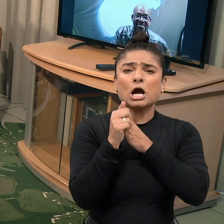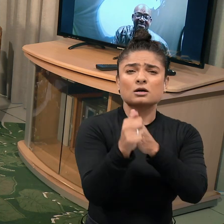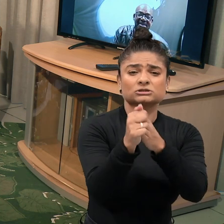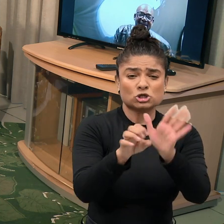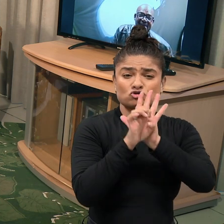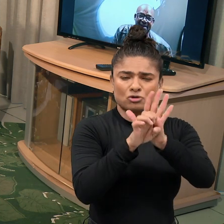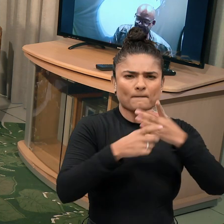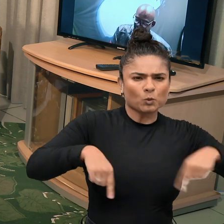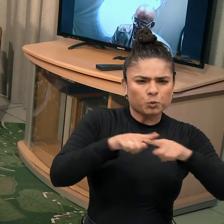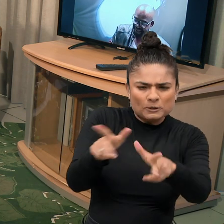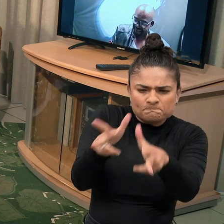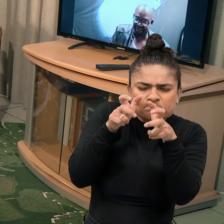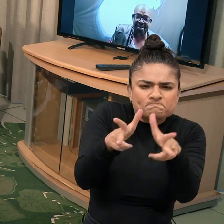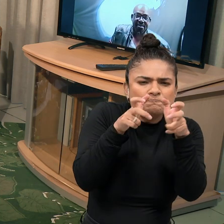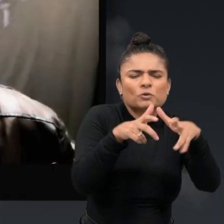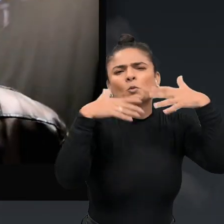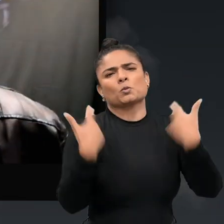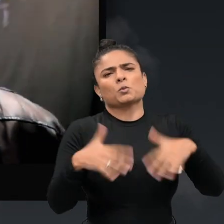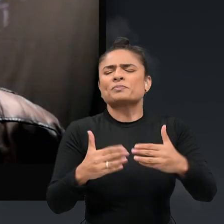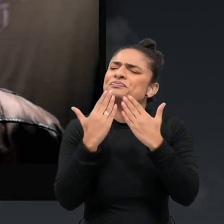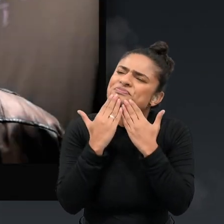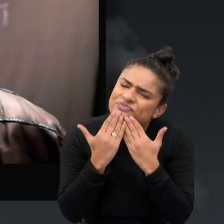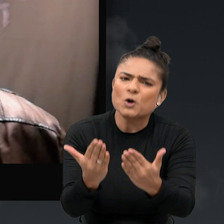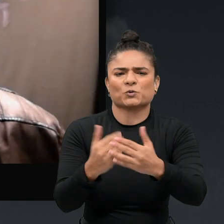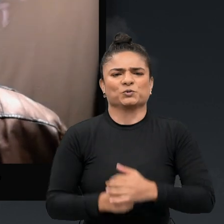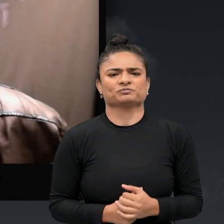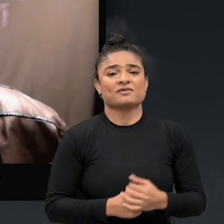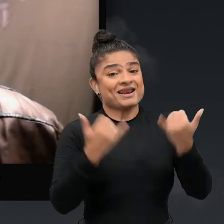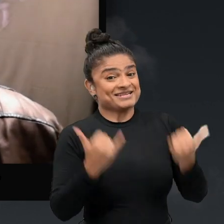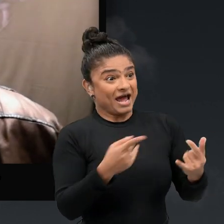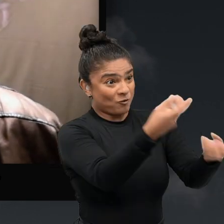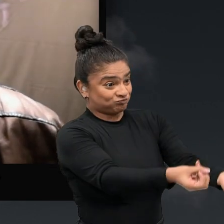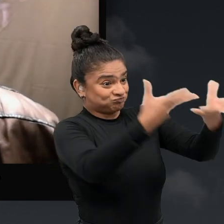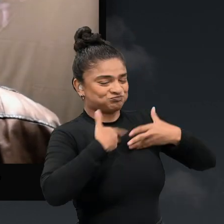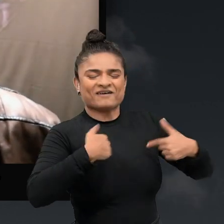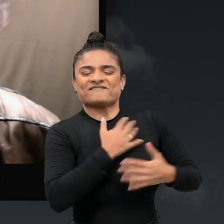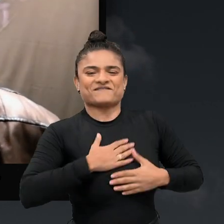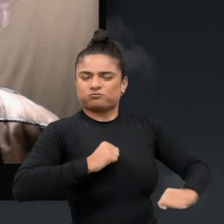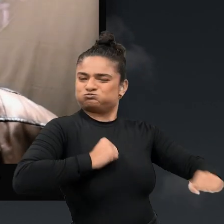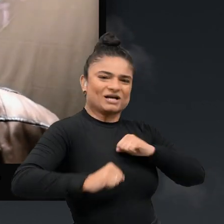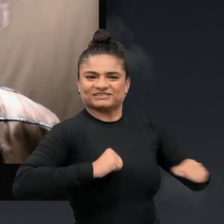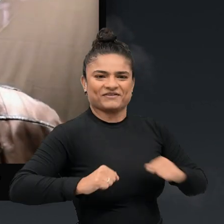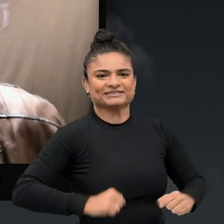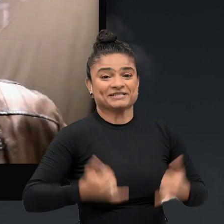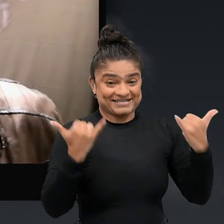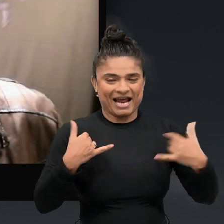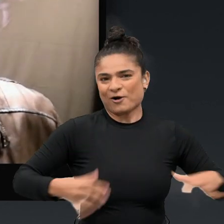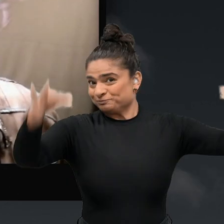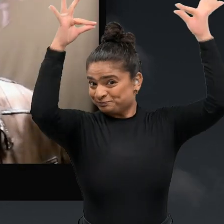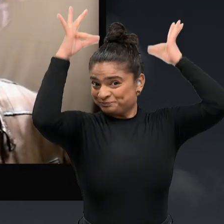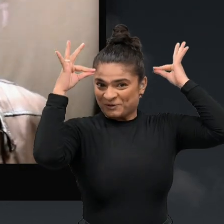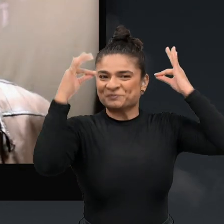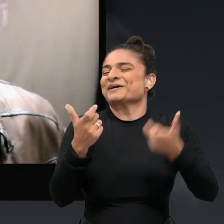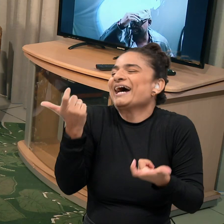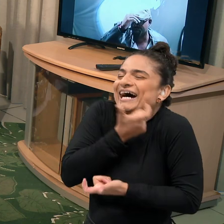insights and also for leading by example. Thank you very much. And now that you have activated me, I can